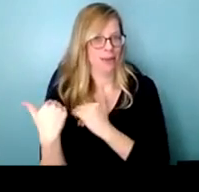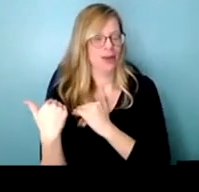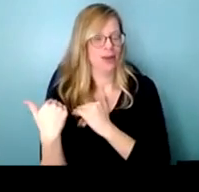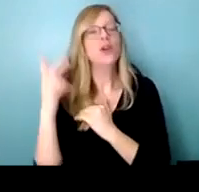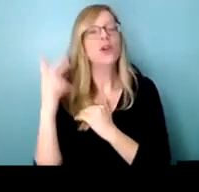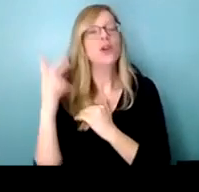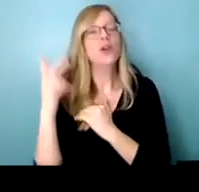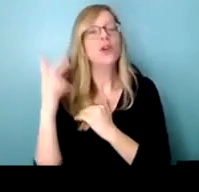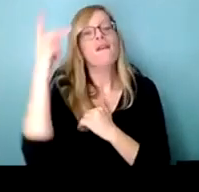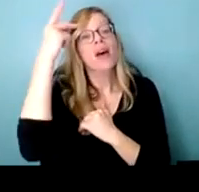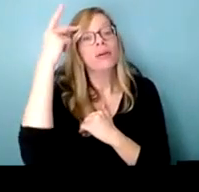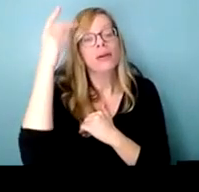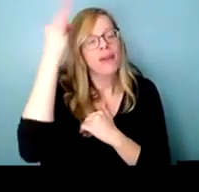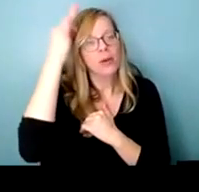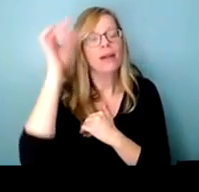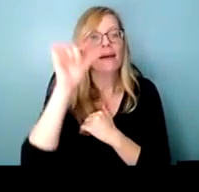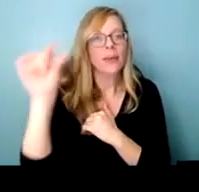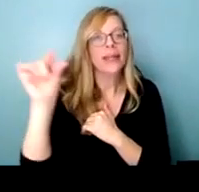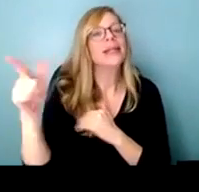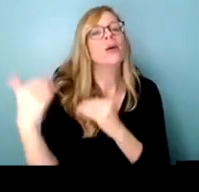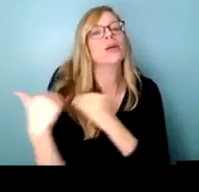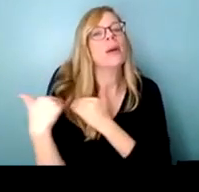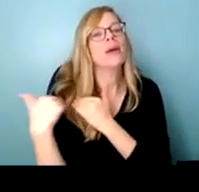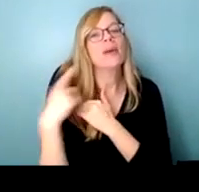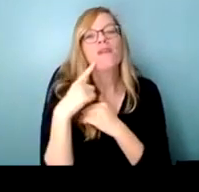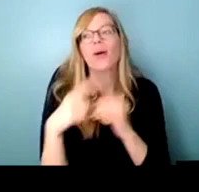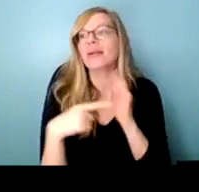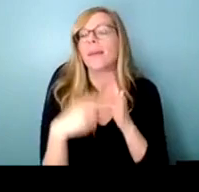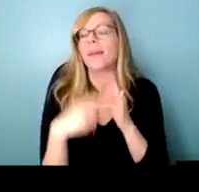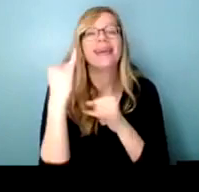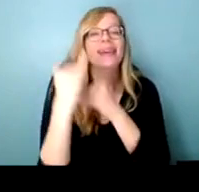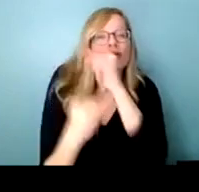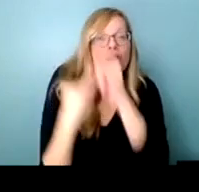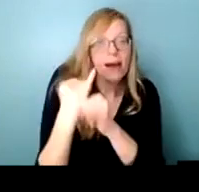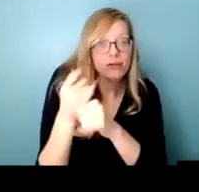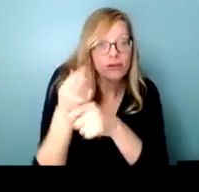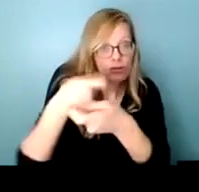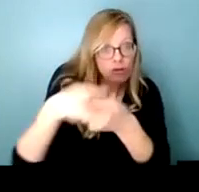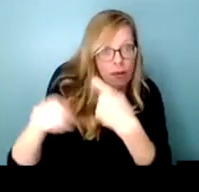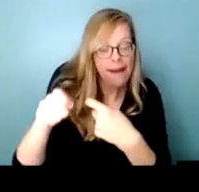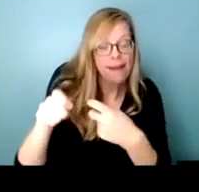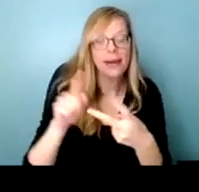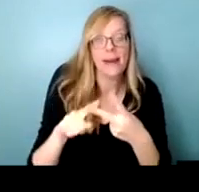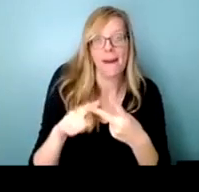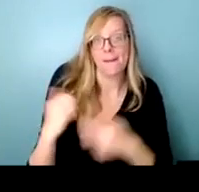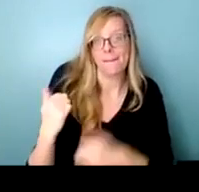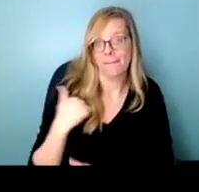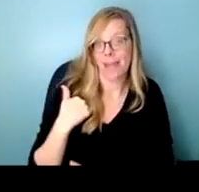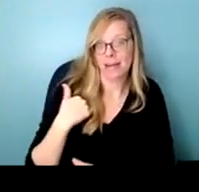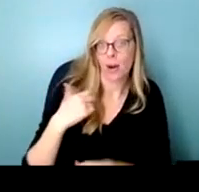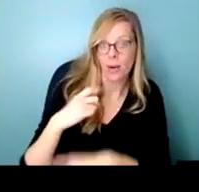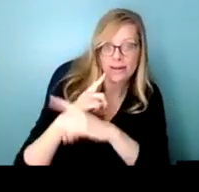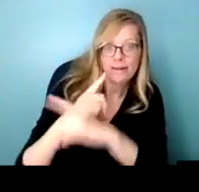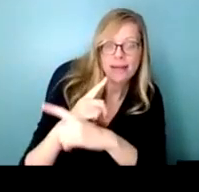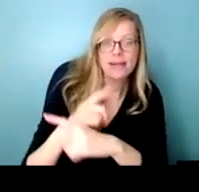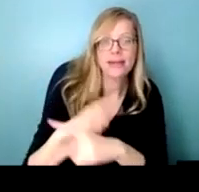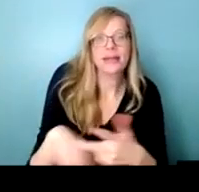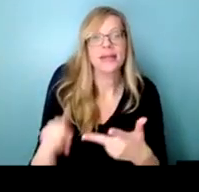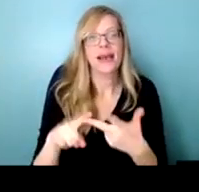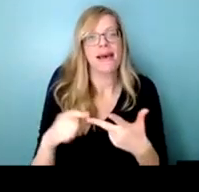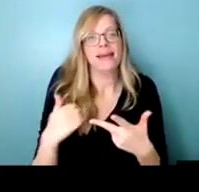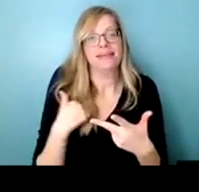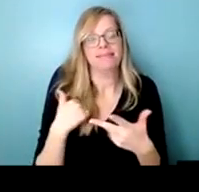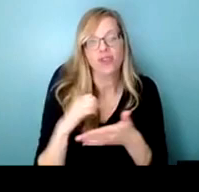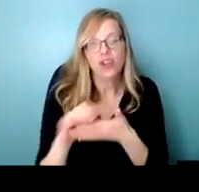for things like uh international trade um our military and defense our currency so the canadian dollar